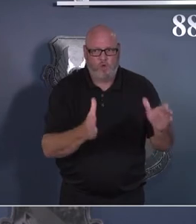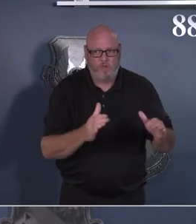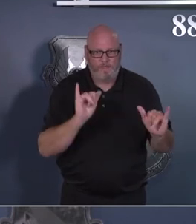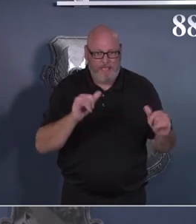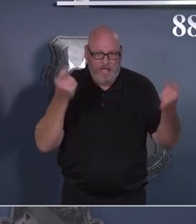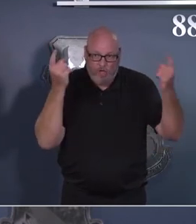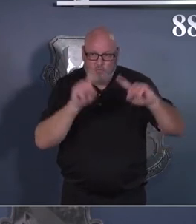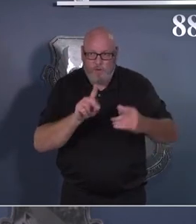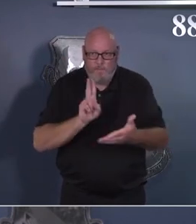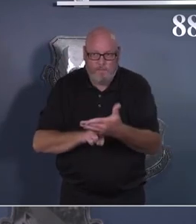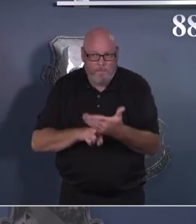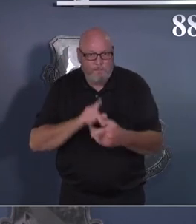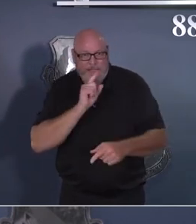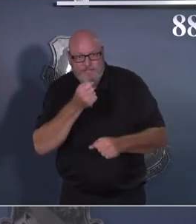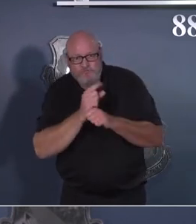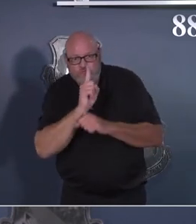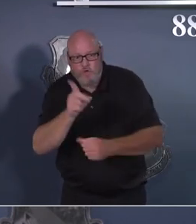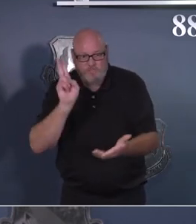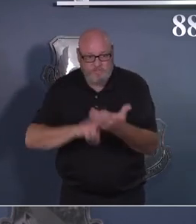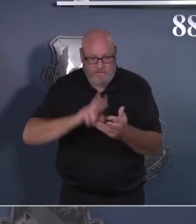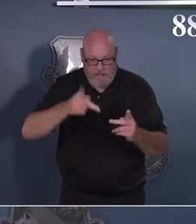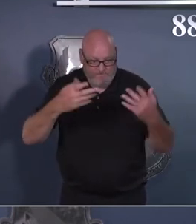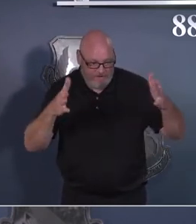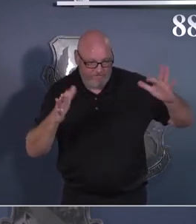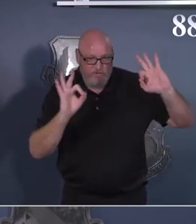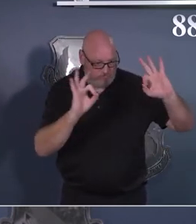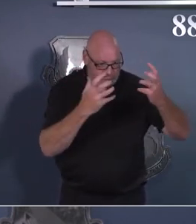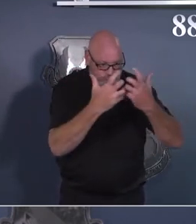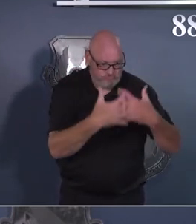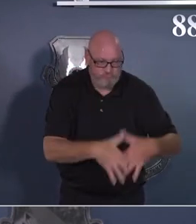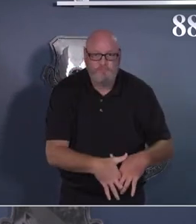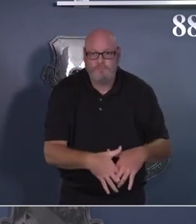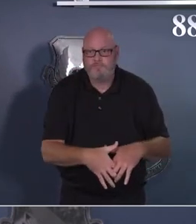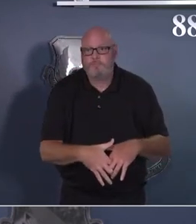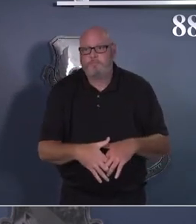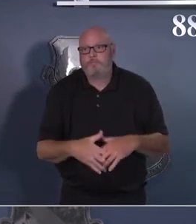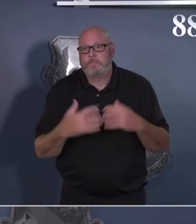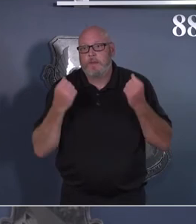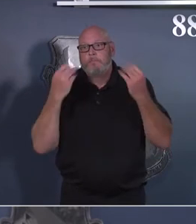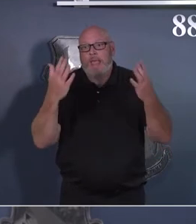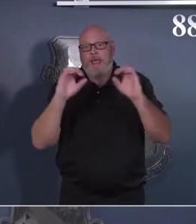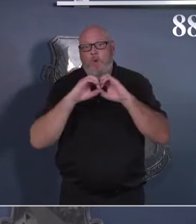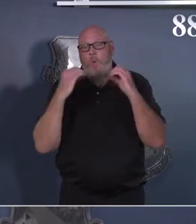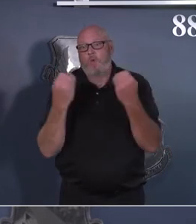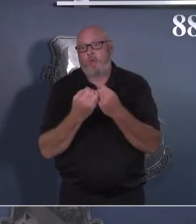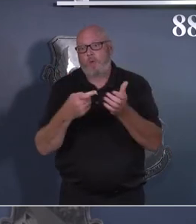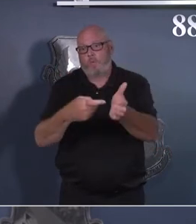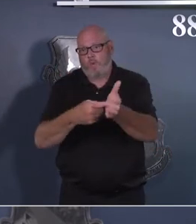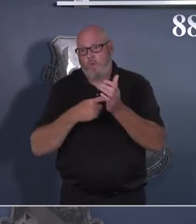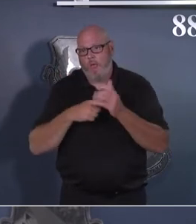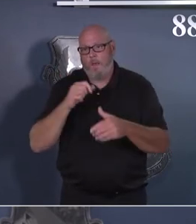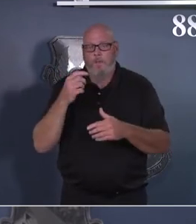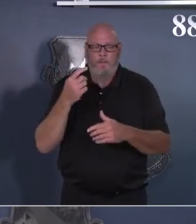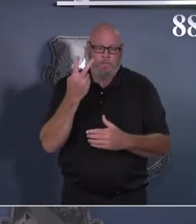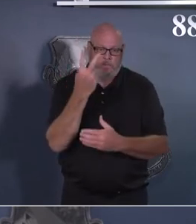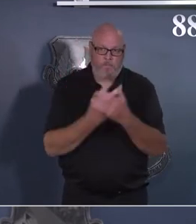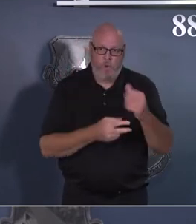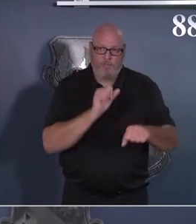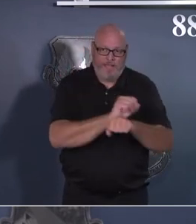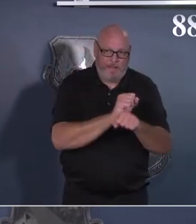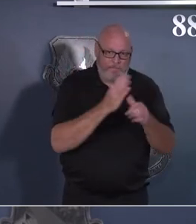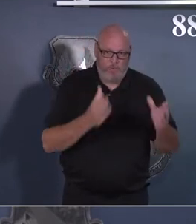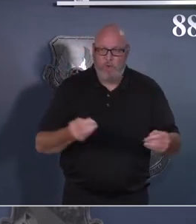in place. Many organizations require that the employee and the supervisor both take a training class